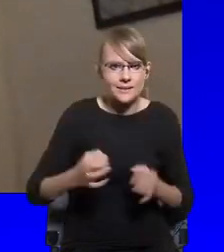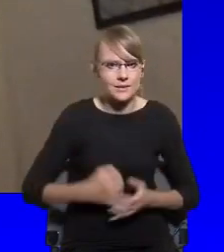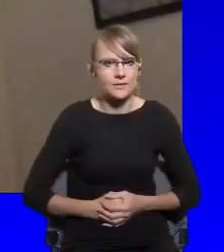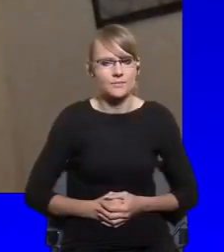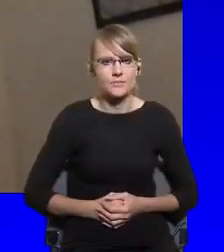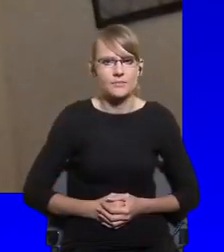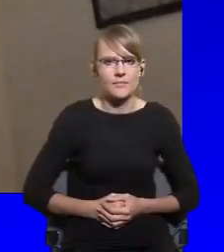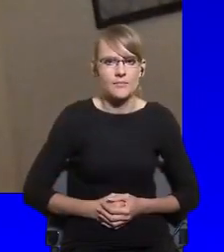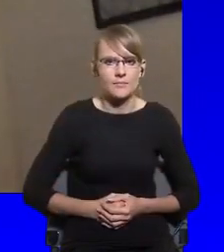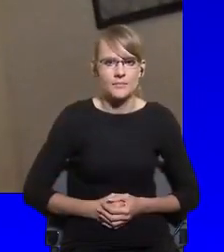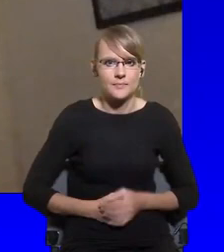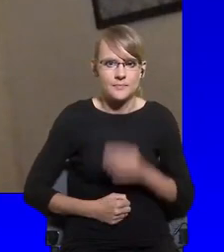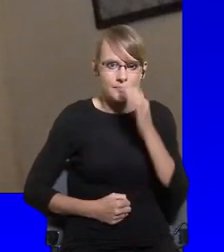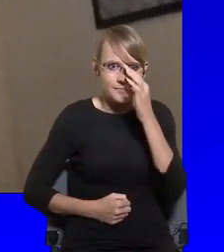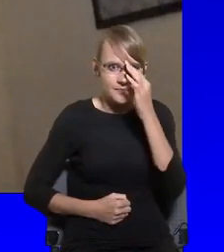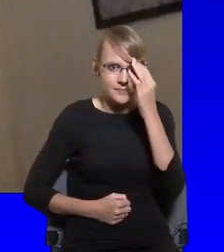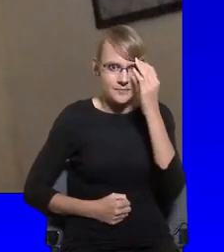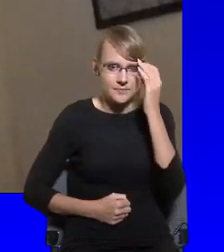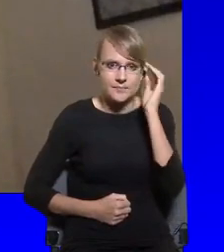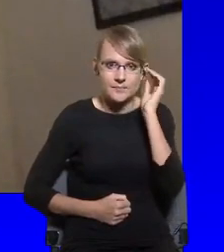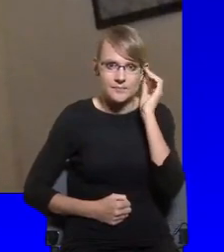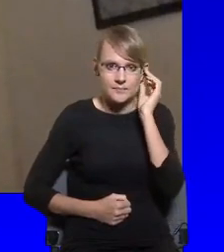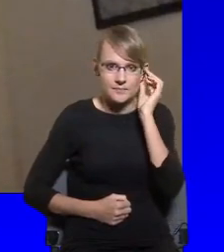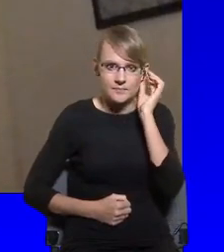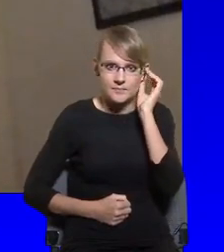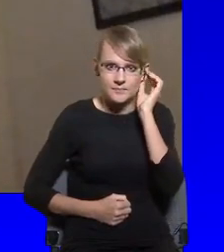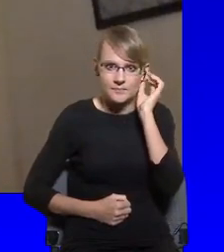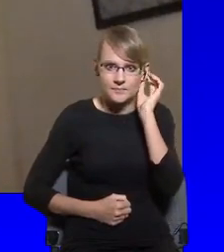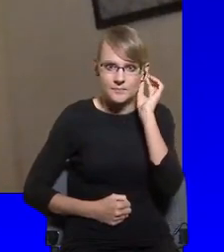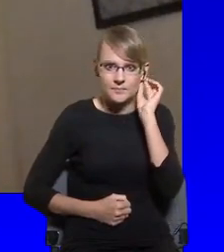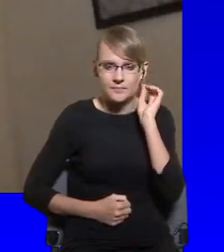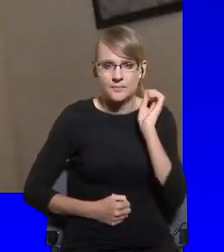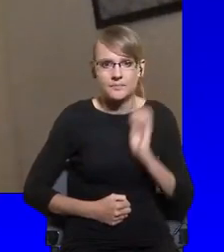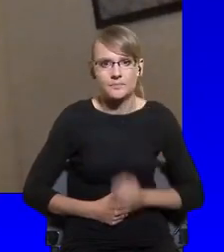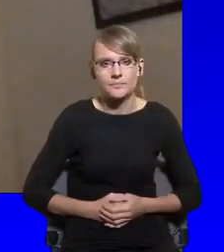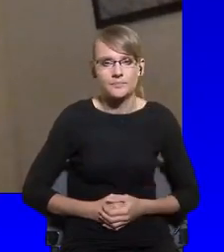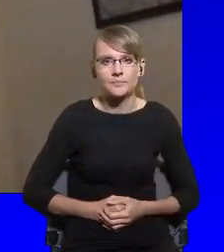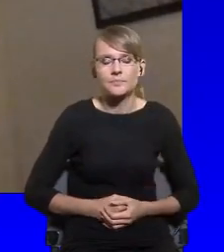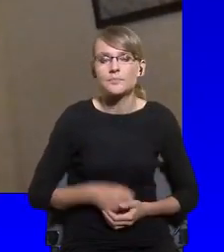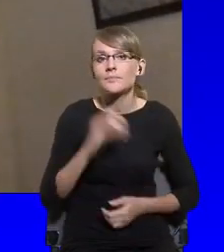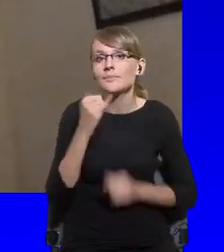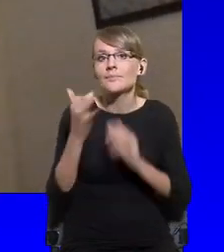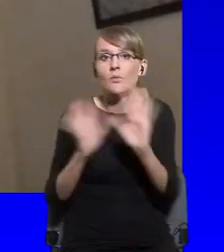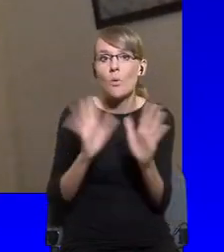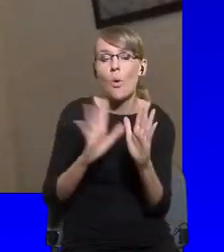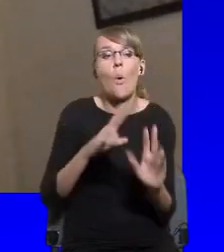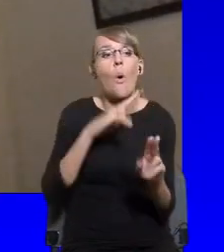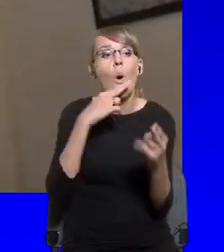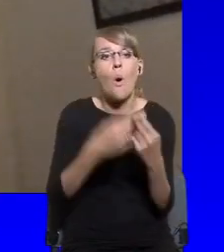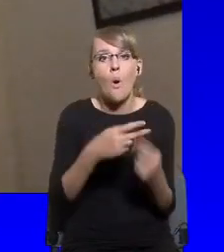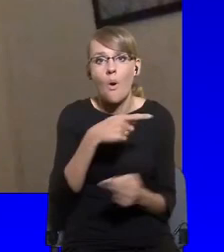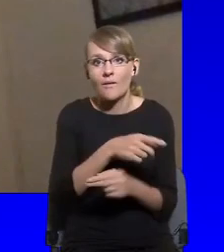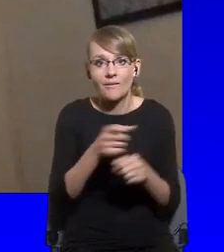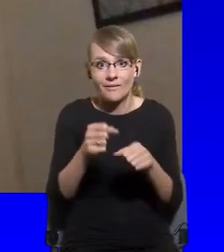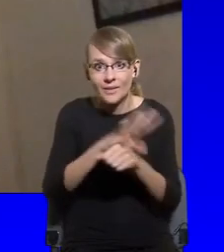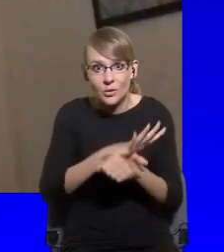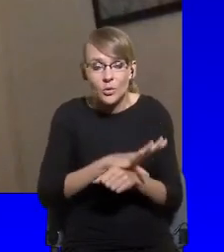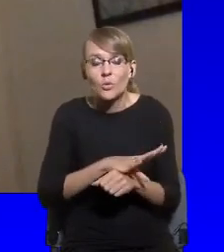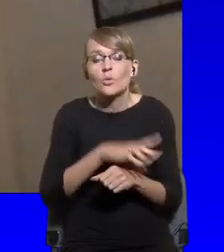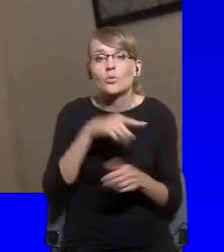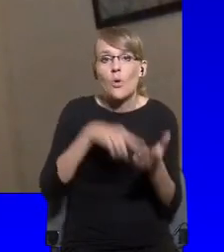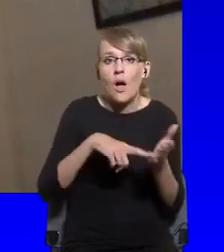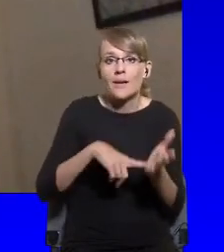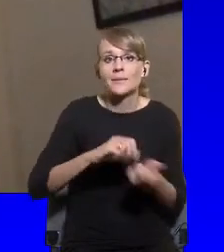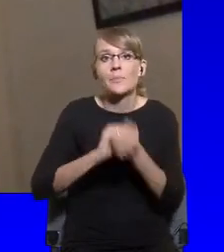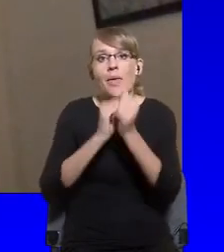the Covid response has changed people's attitudes and has led to a kind of growing realism and